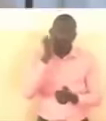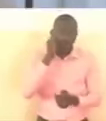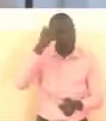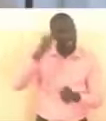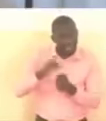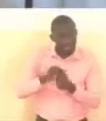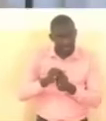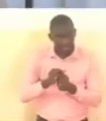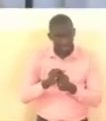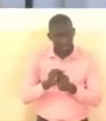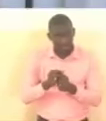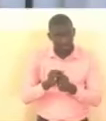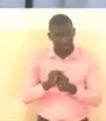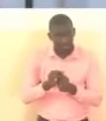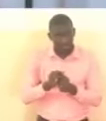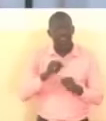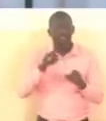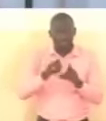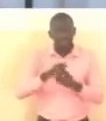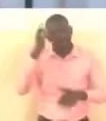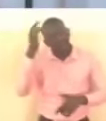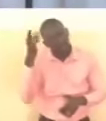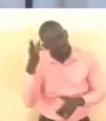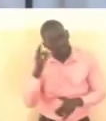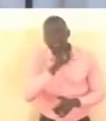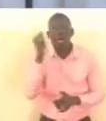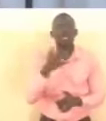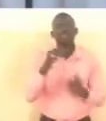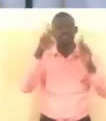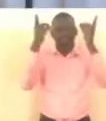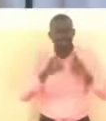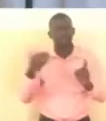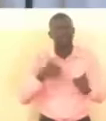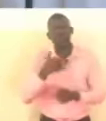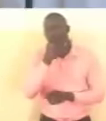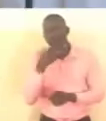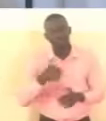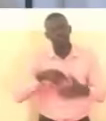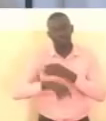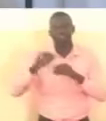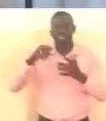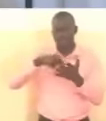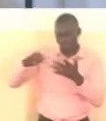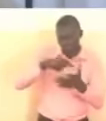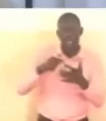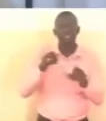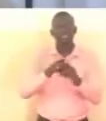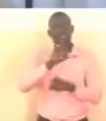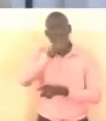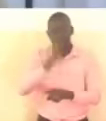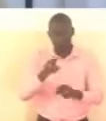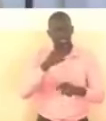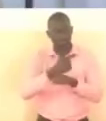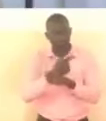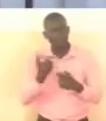let us remember the divided souls the sick and the vulnerable groups in our midst the